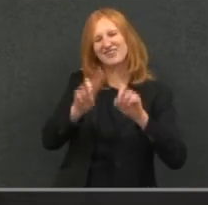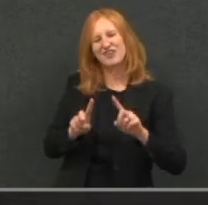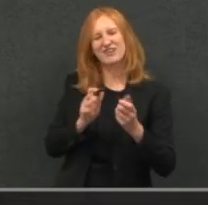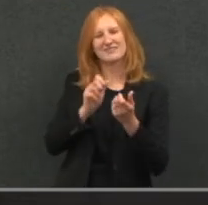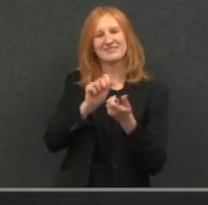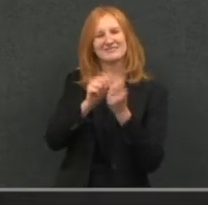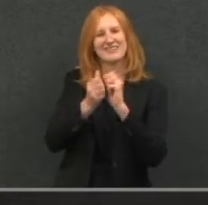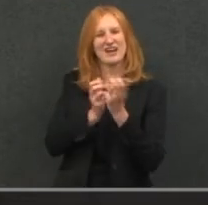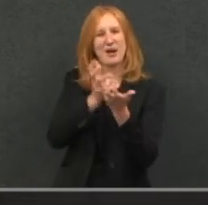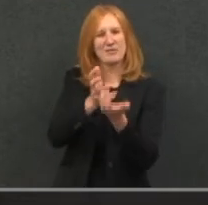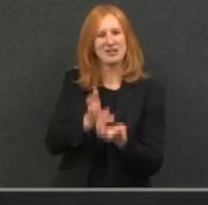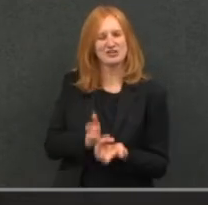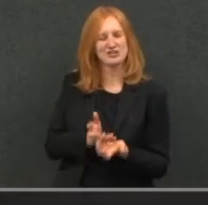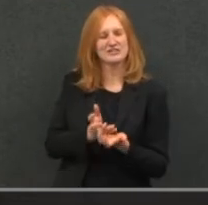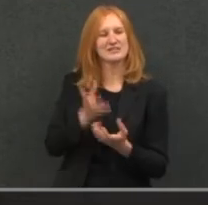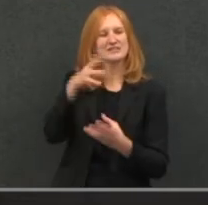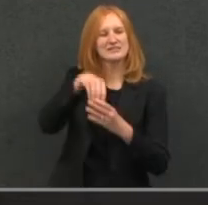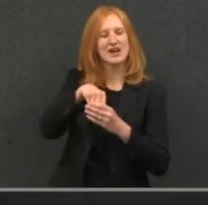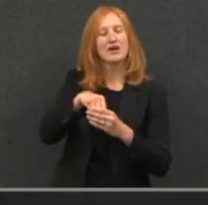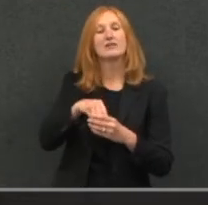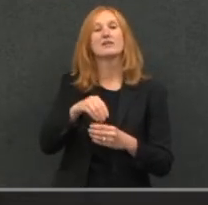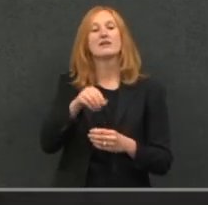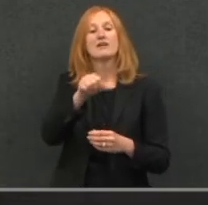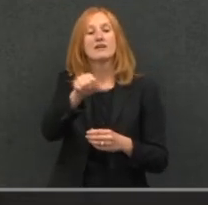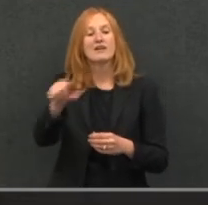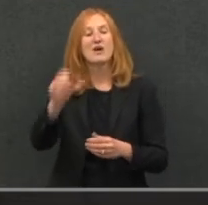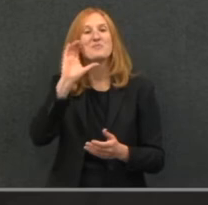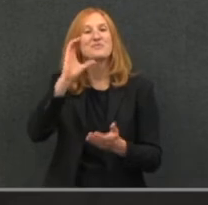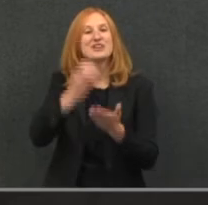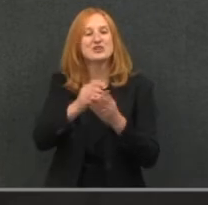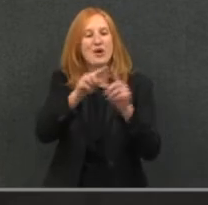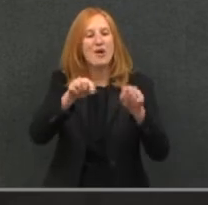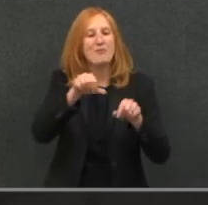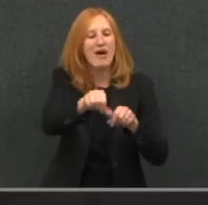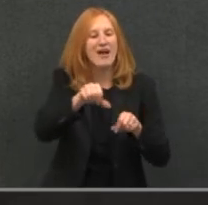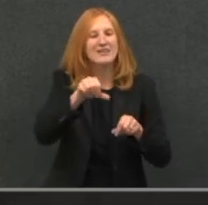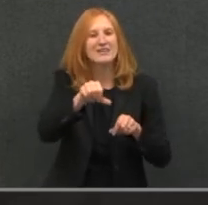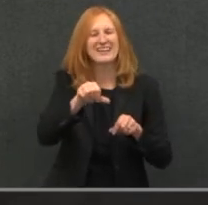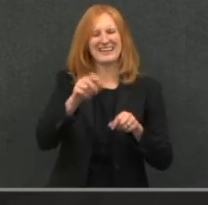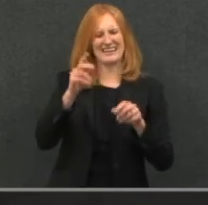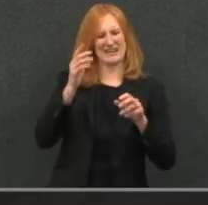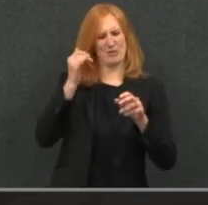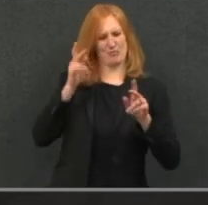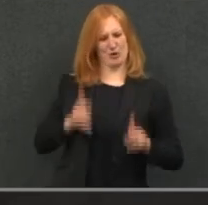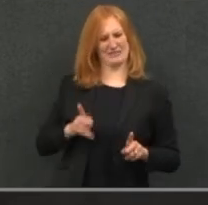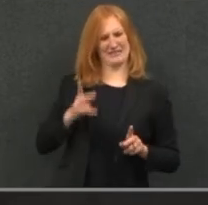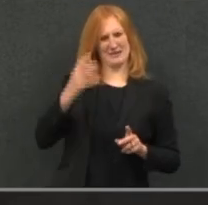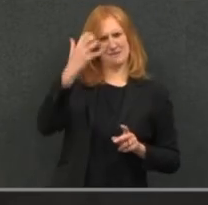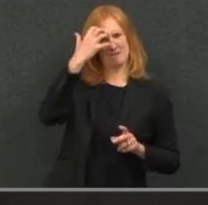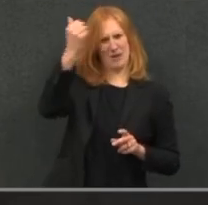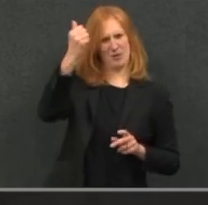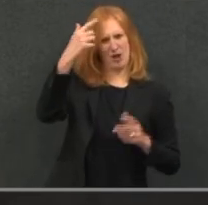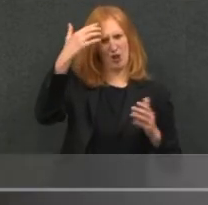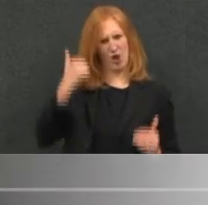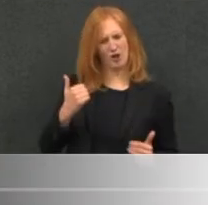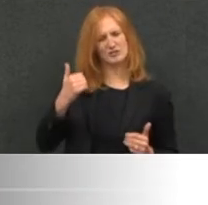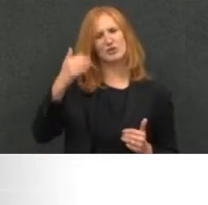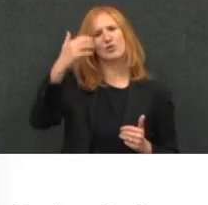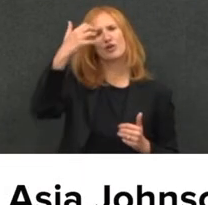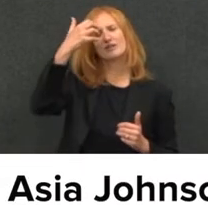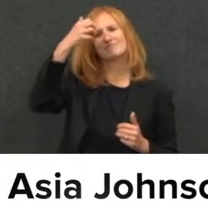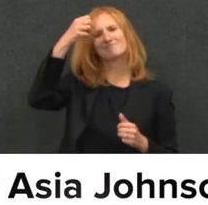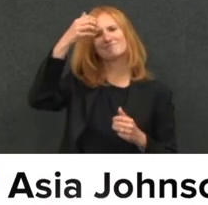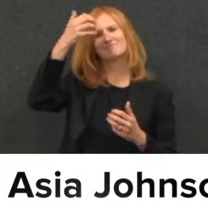accommodations. It has picture-programmed buttons for individuals with memory loss or cognitive difficulty.